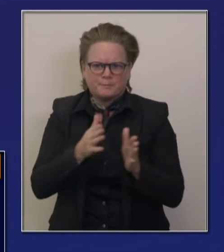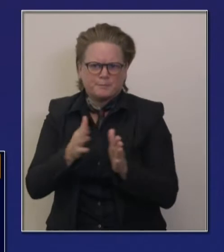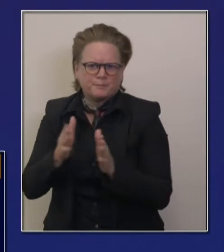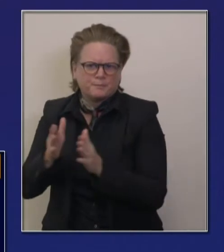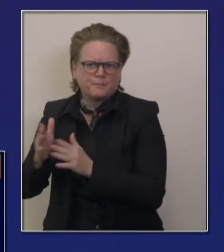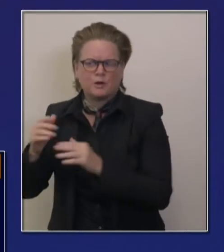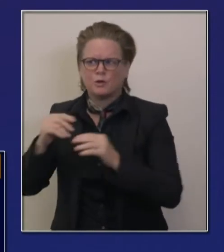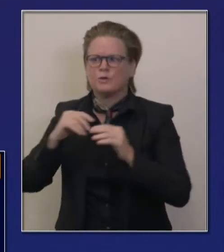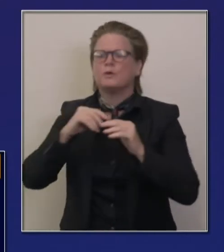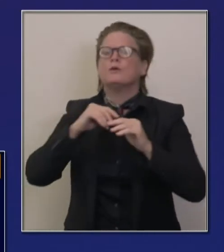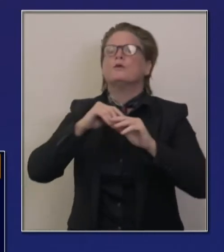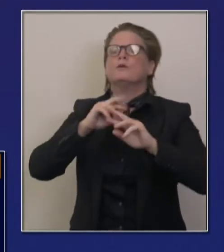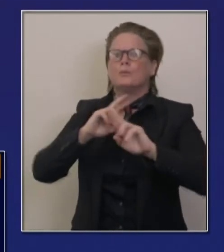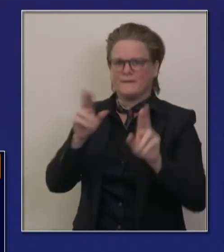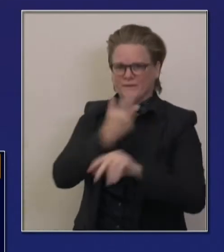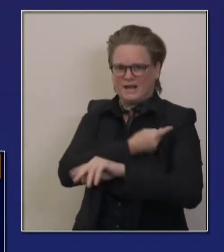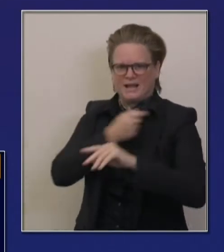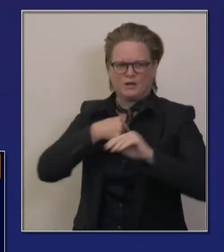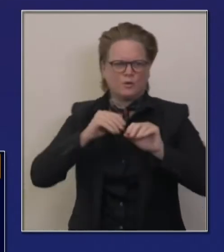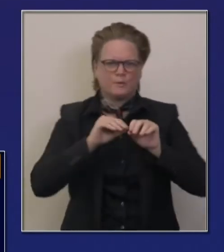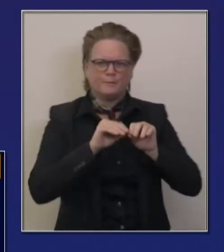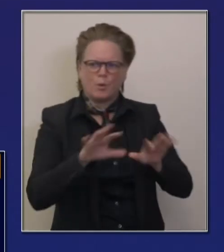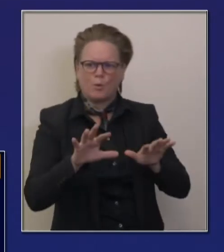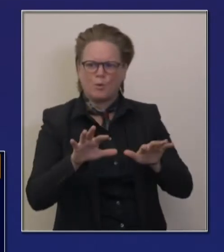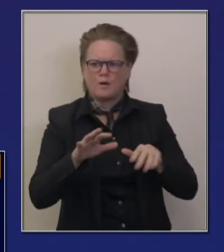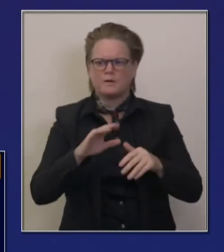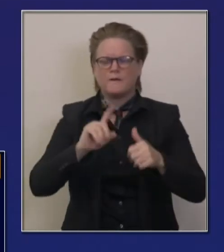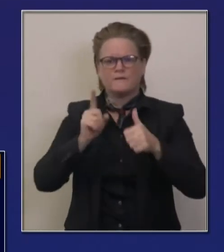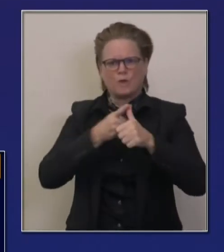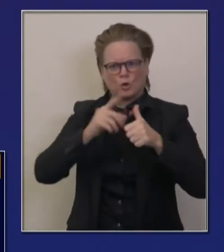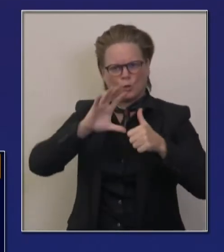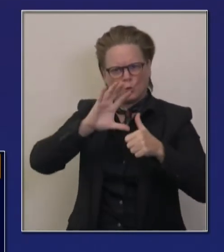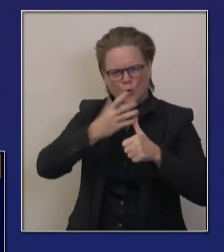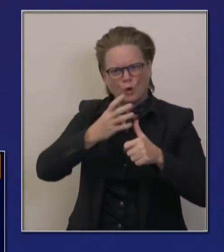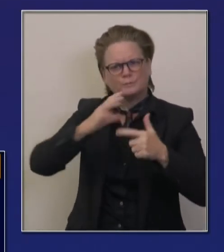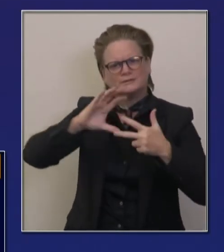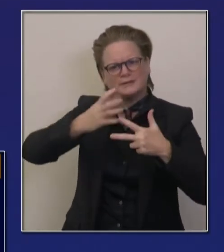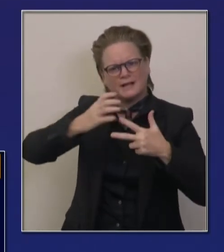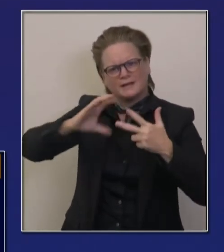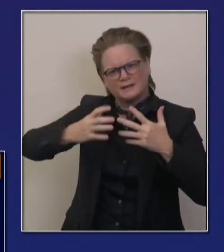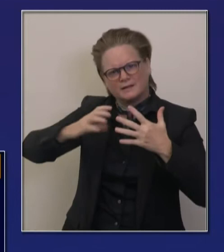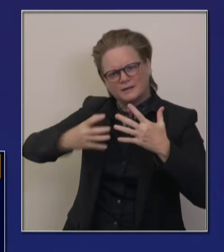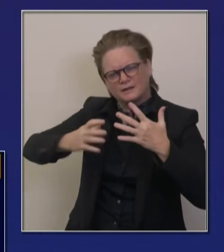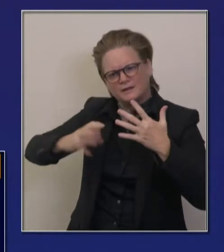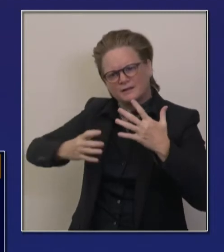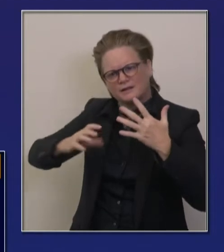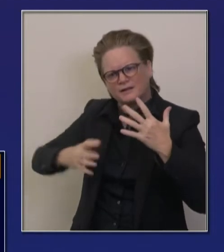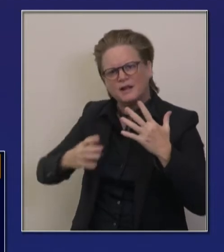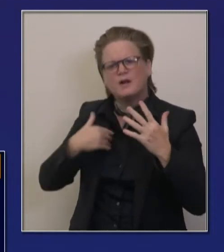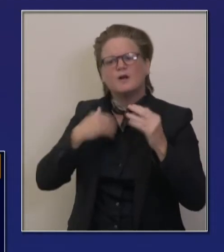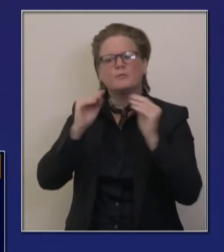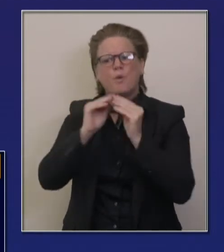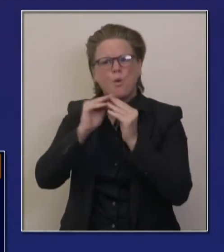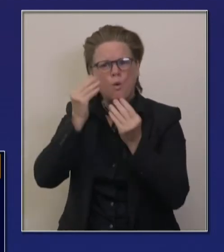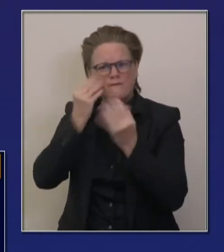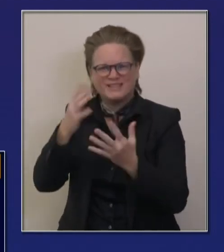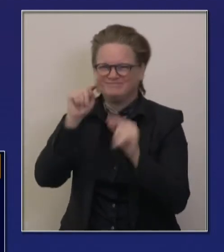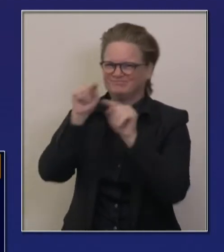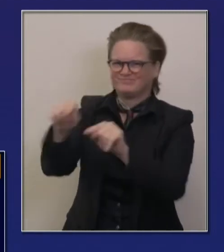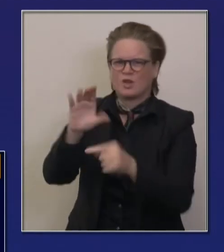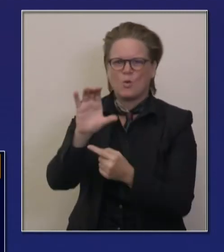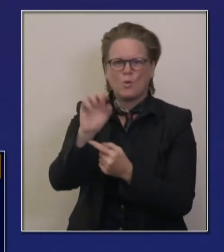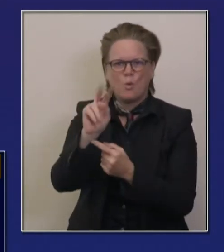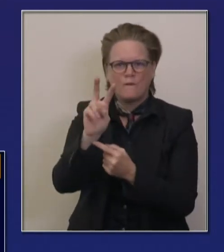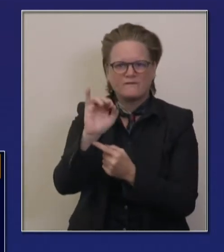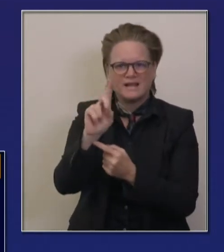subpopulations for prioritization, but go to that COVID-19.ca.gov website, COVID-19.ca.gov